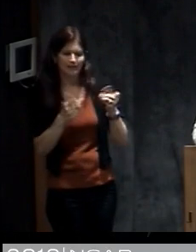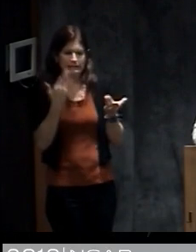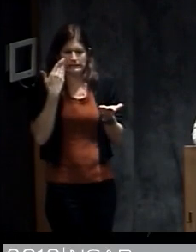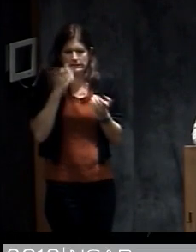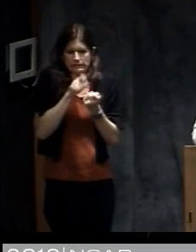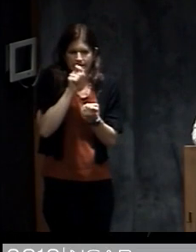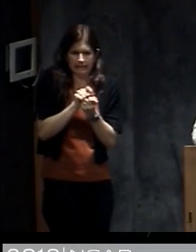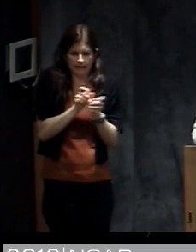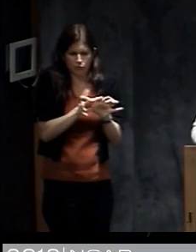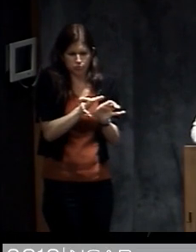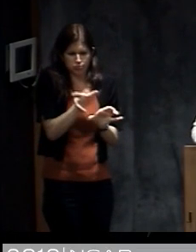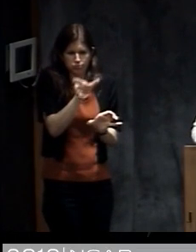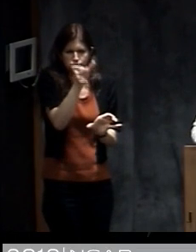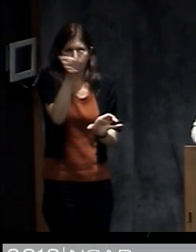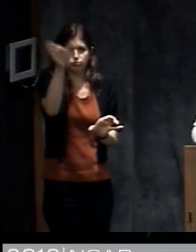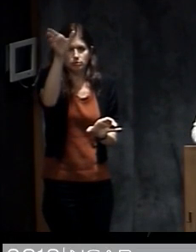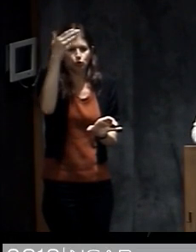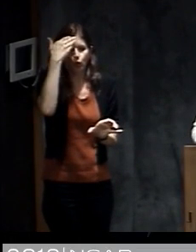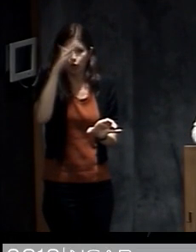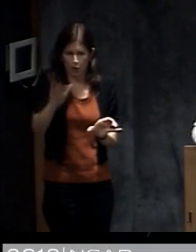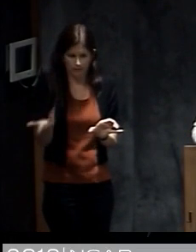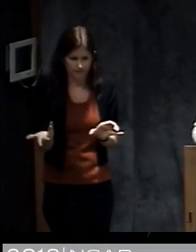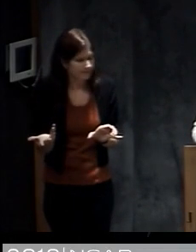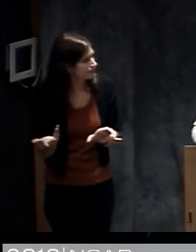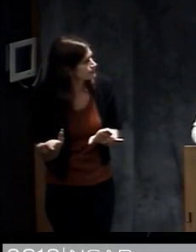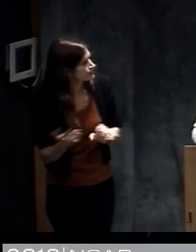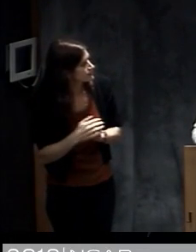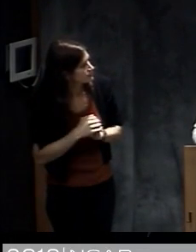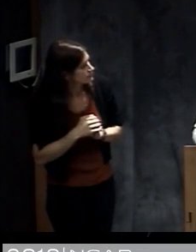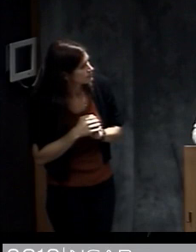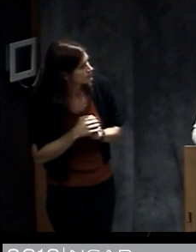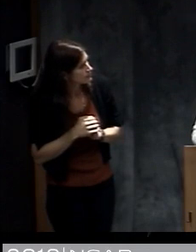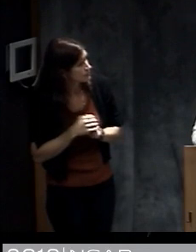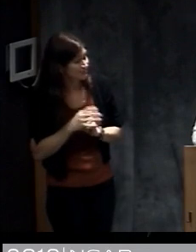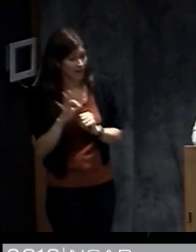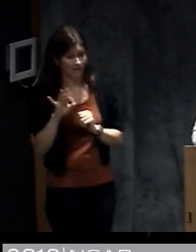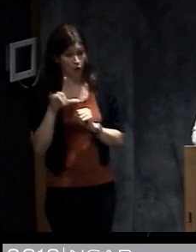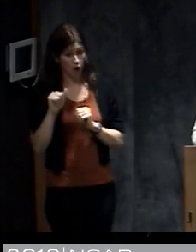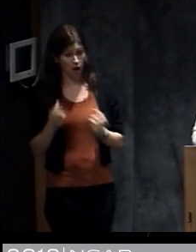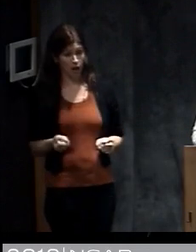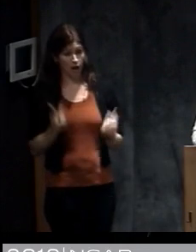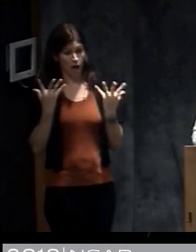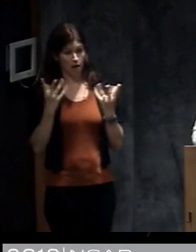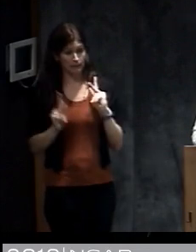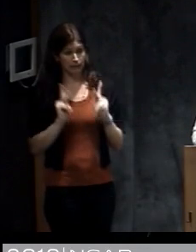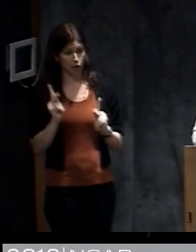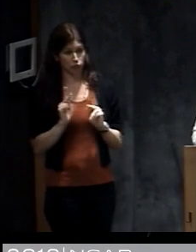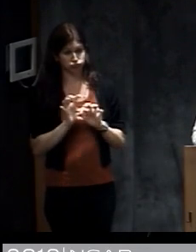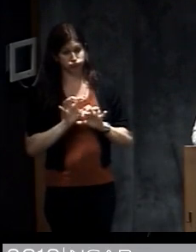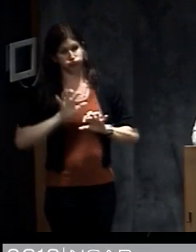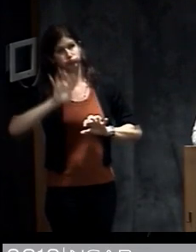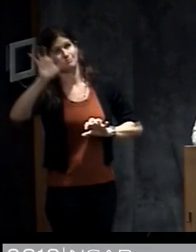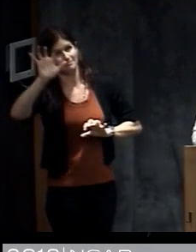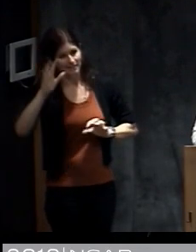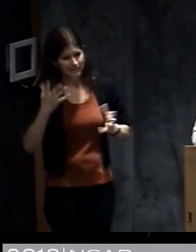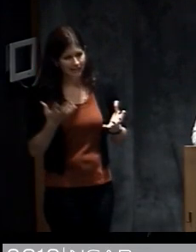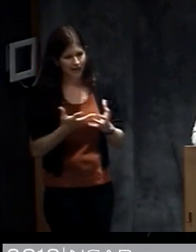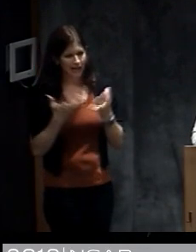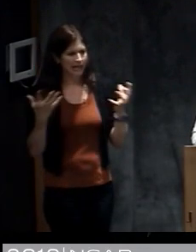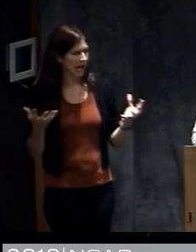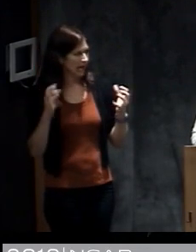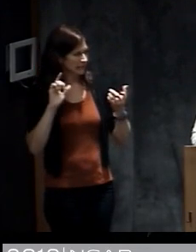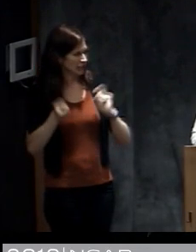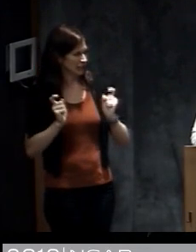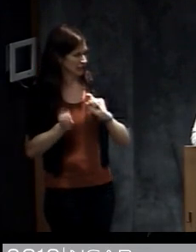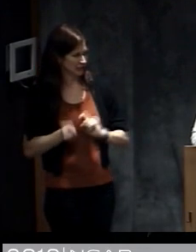Florida has a large population that has a lot of, that can